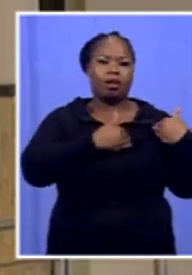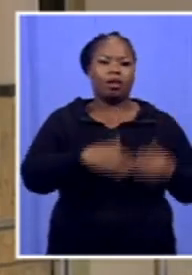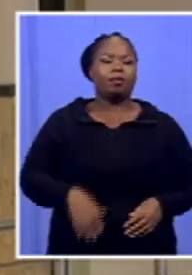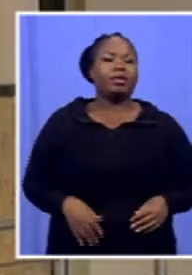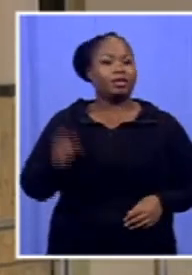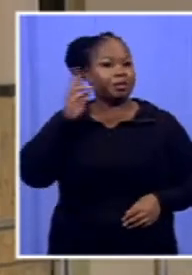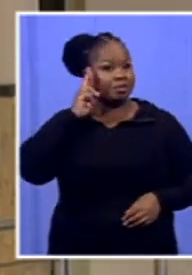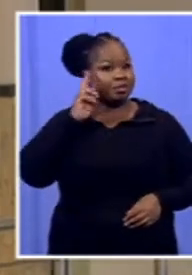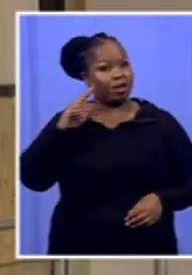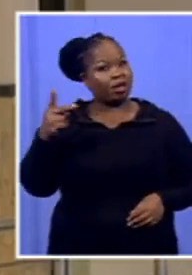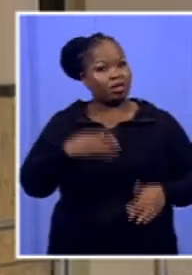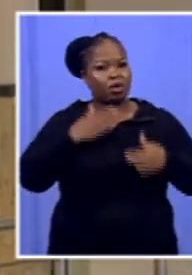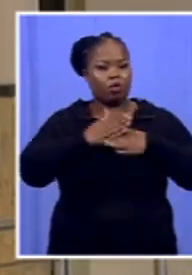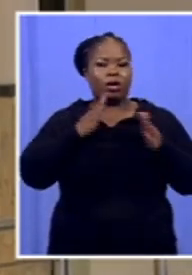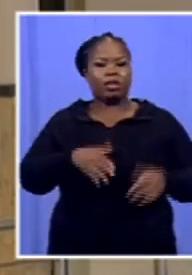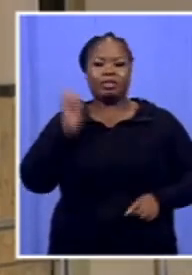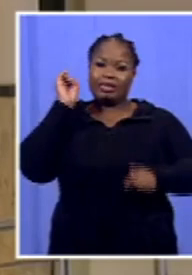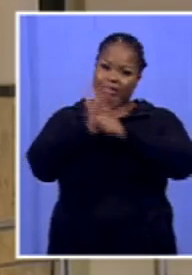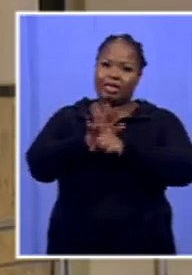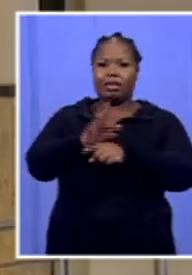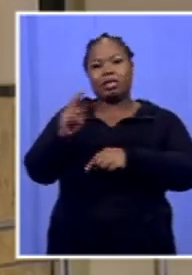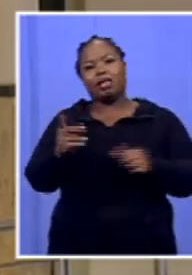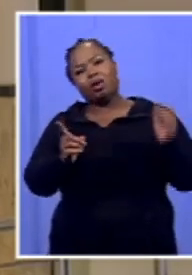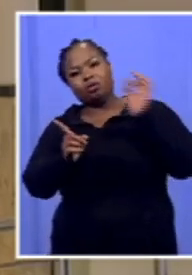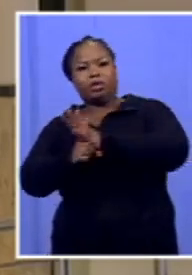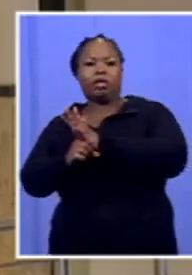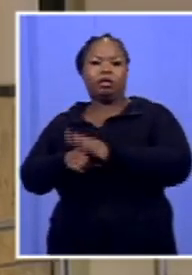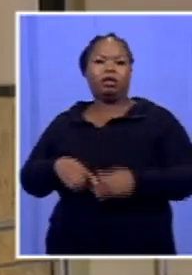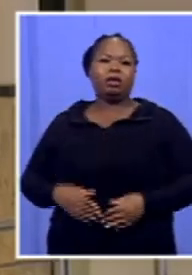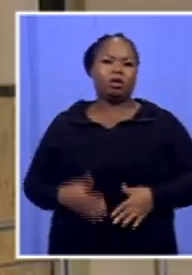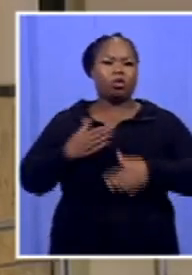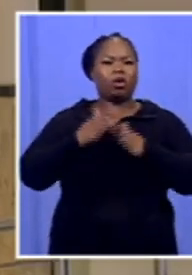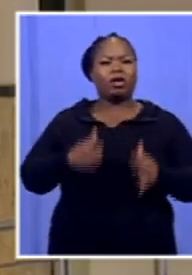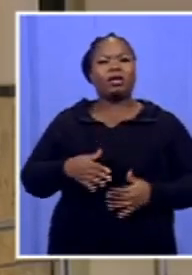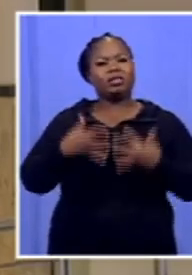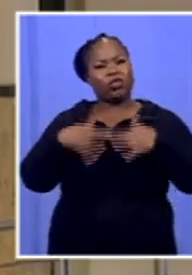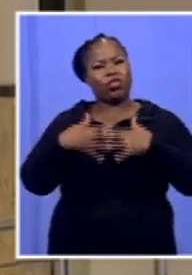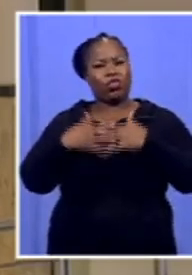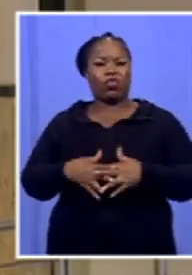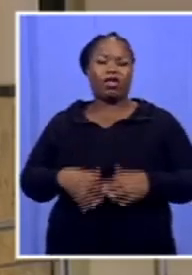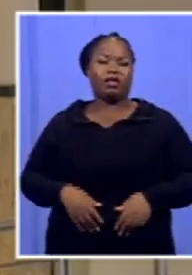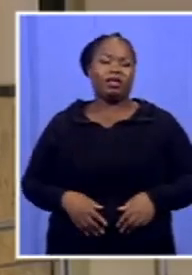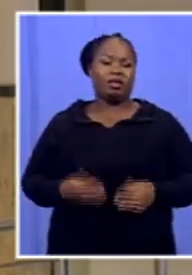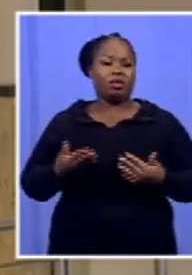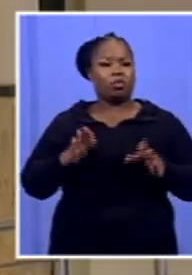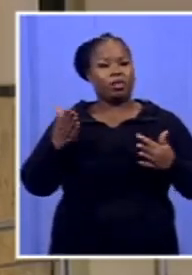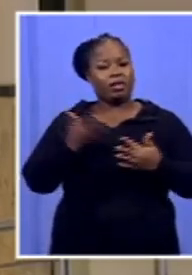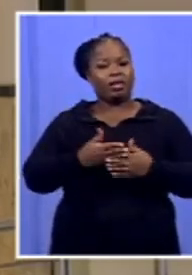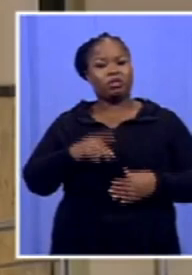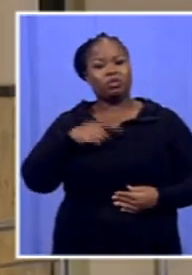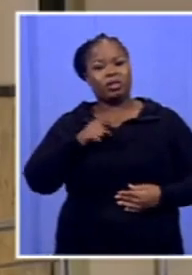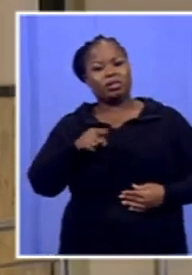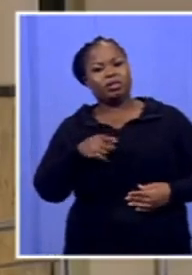other workers, they were attacking some other workers also. And then they've opened some cases that, because they are working,